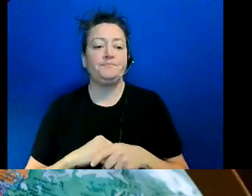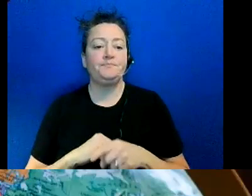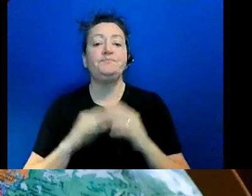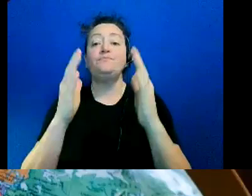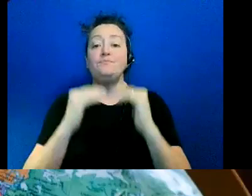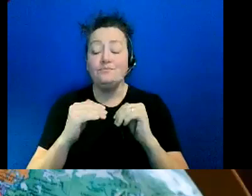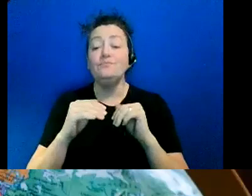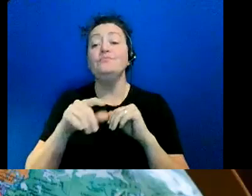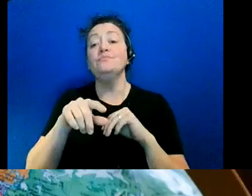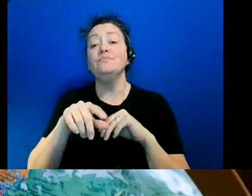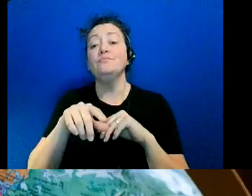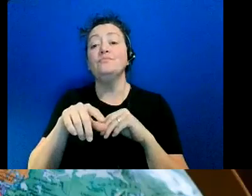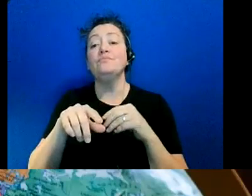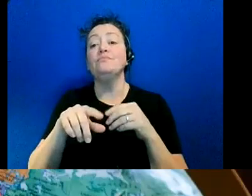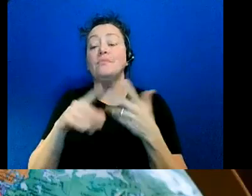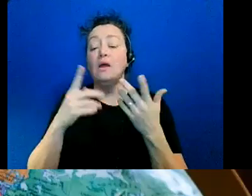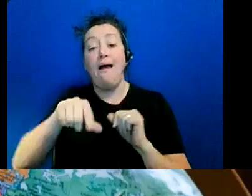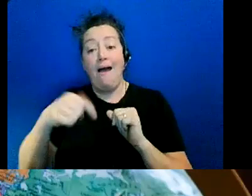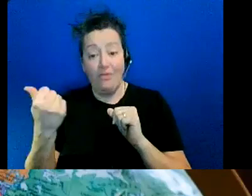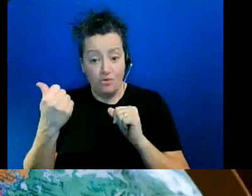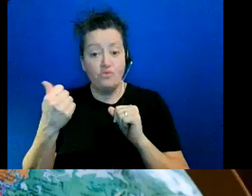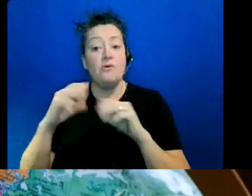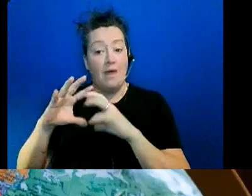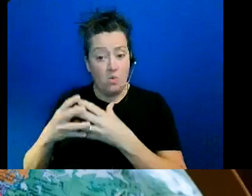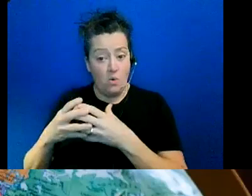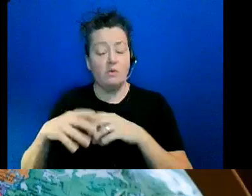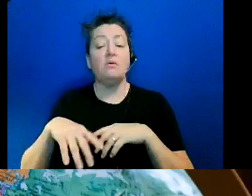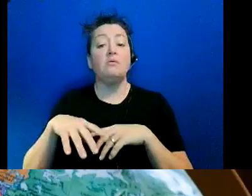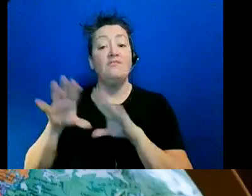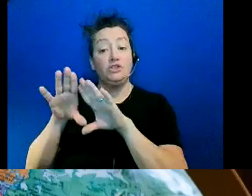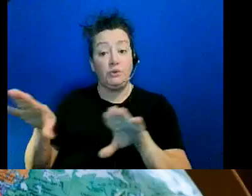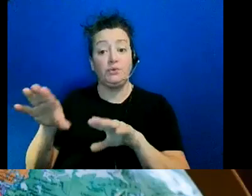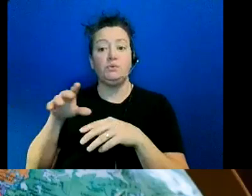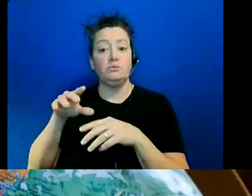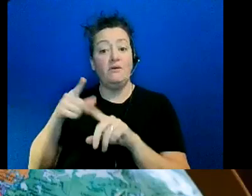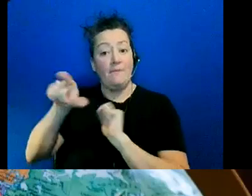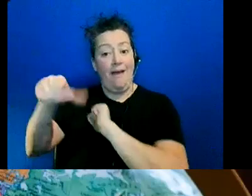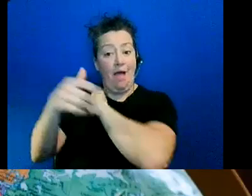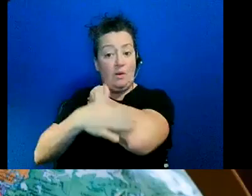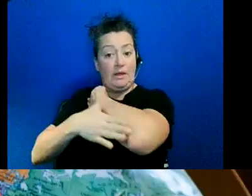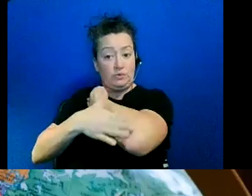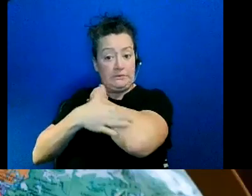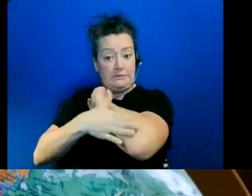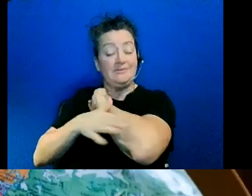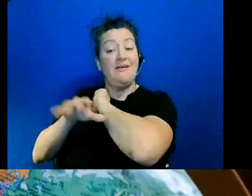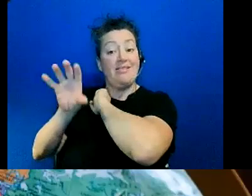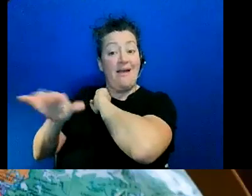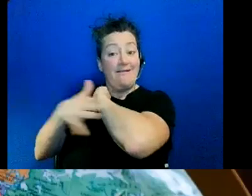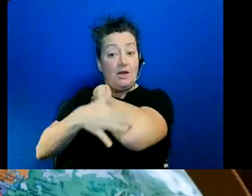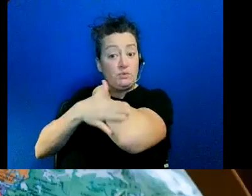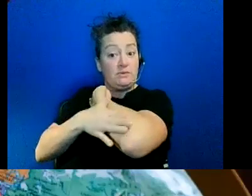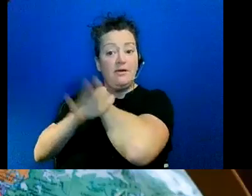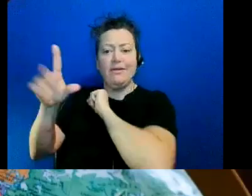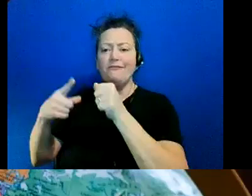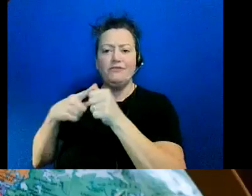children right they um from another if it's a country that is is not english is not an official language some of these kids already